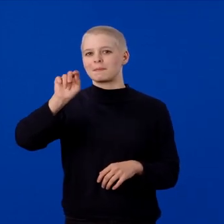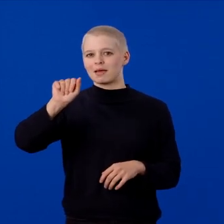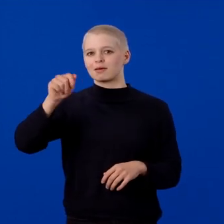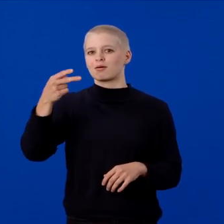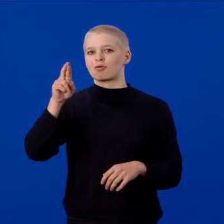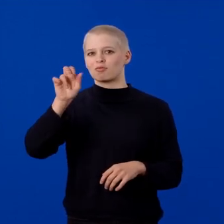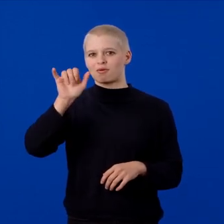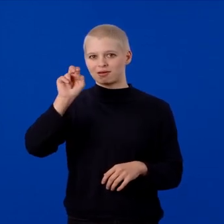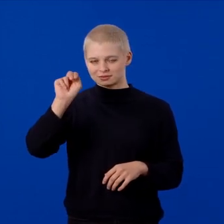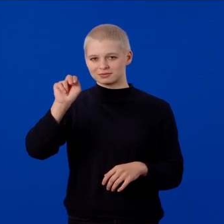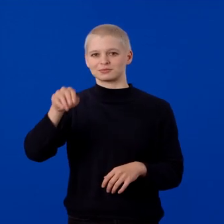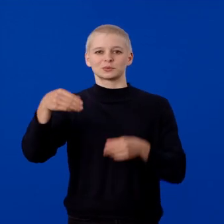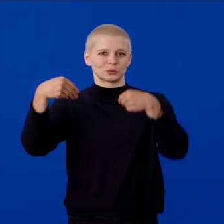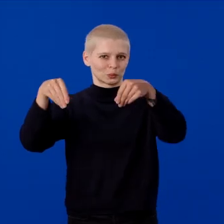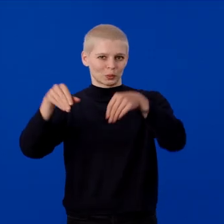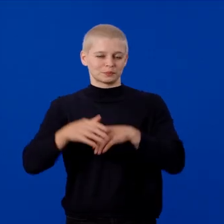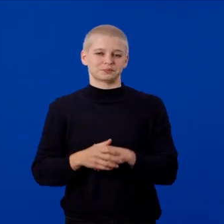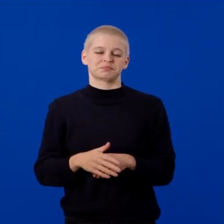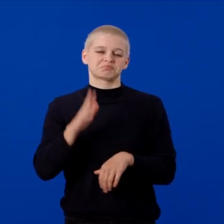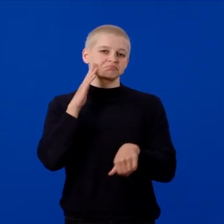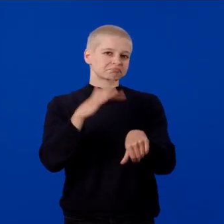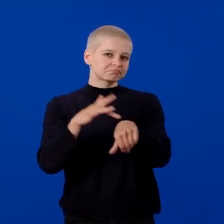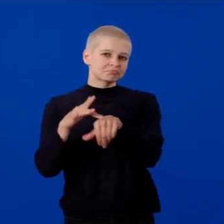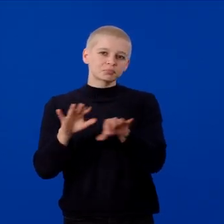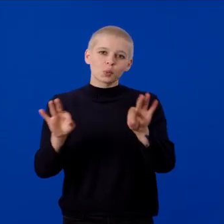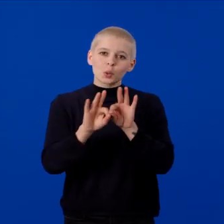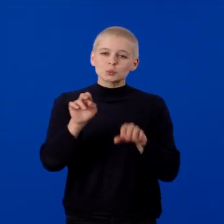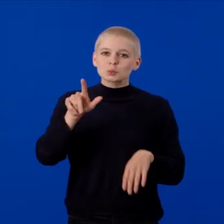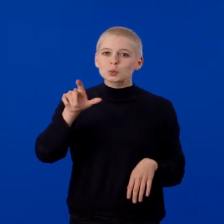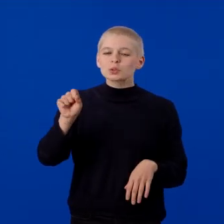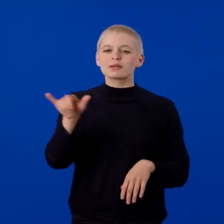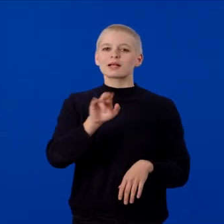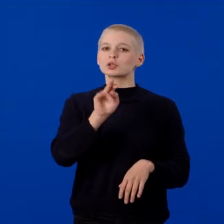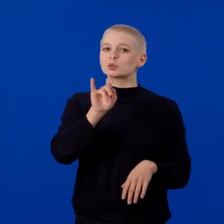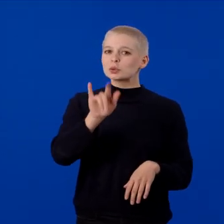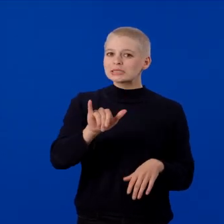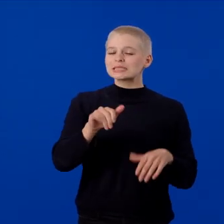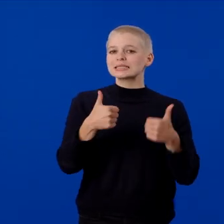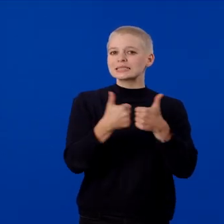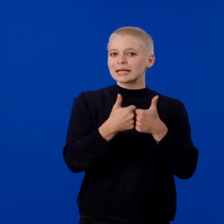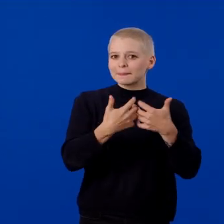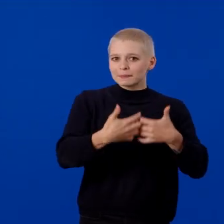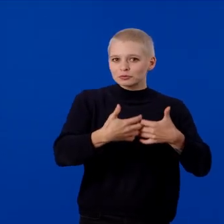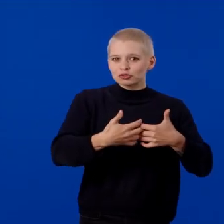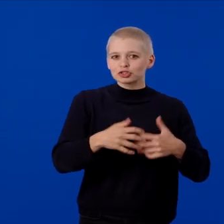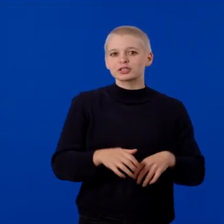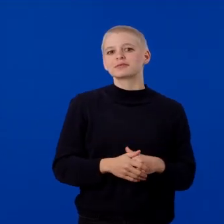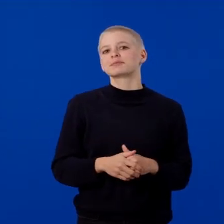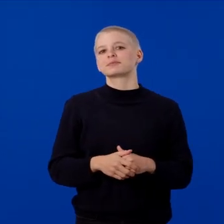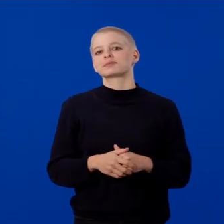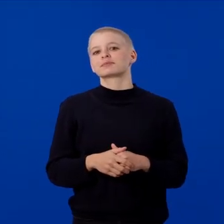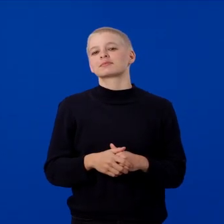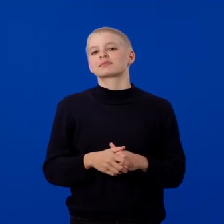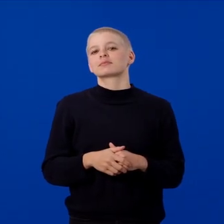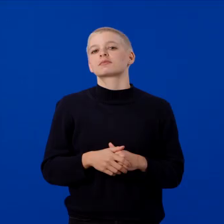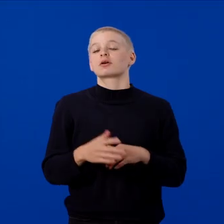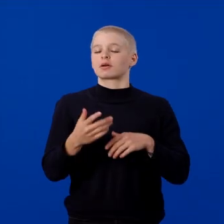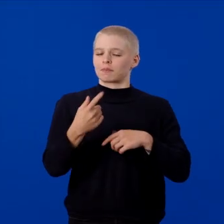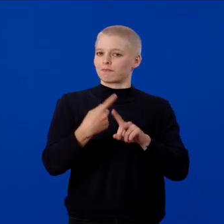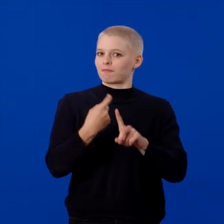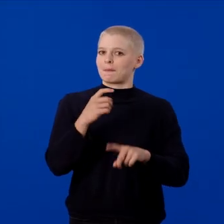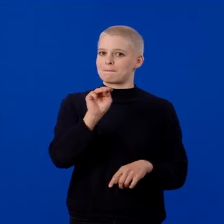Store. This will cover essential tools, such as the Unity game engine, SDKs from Meta,